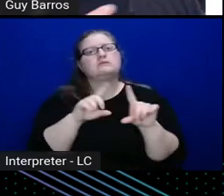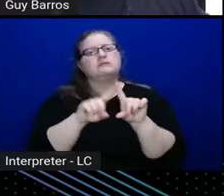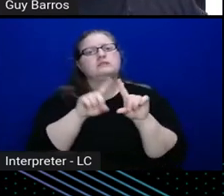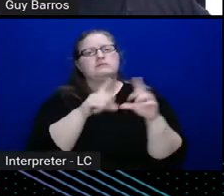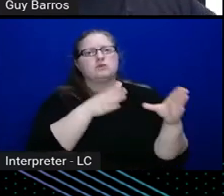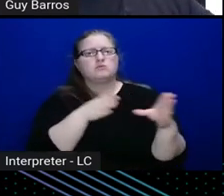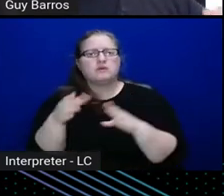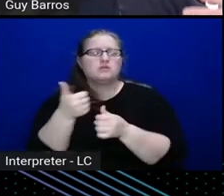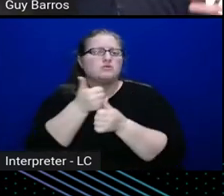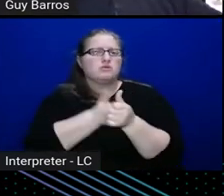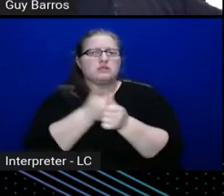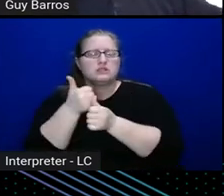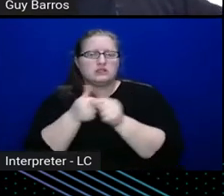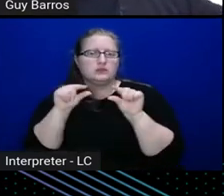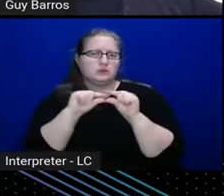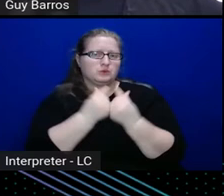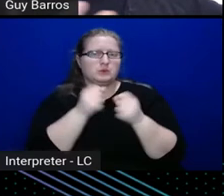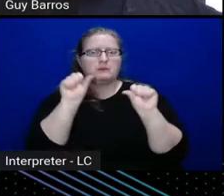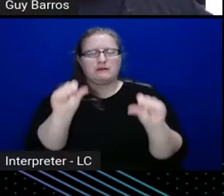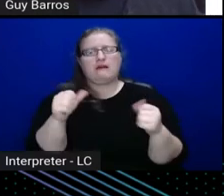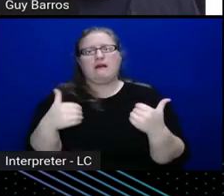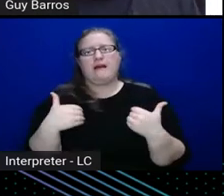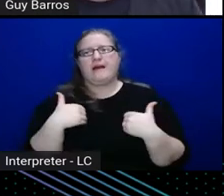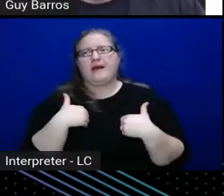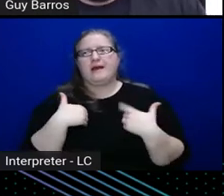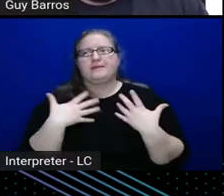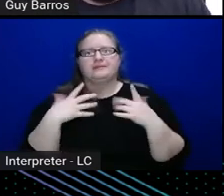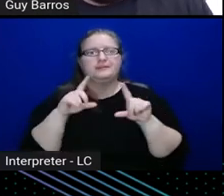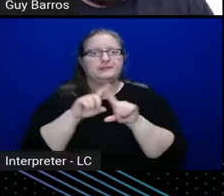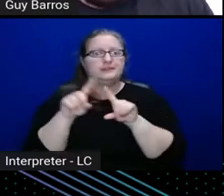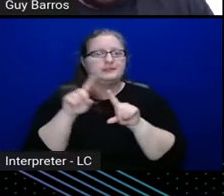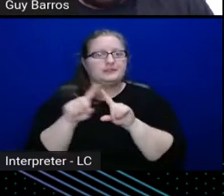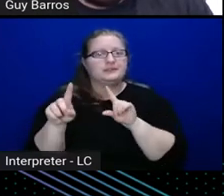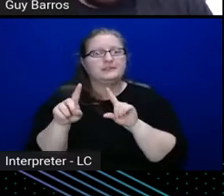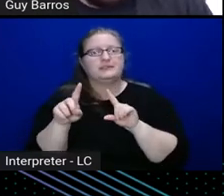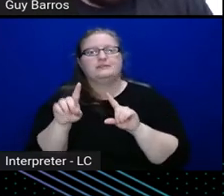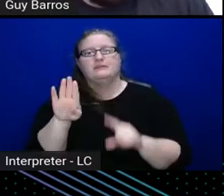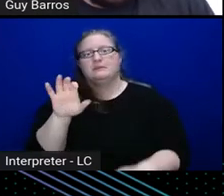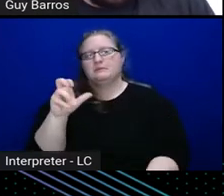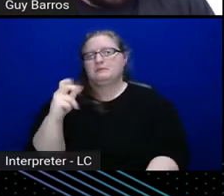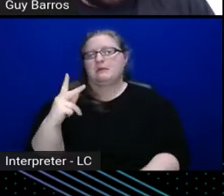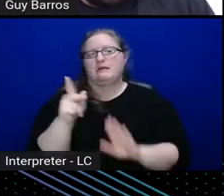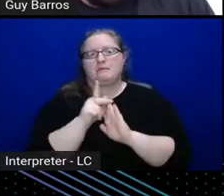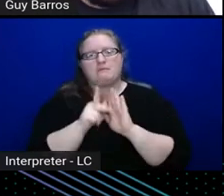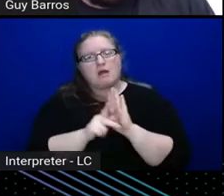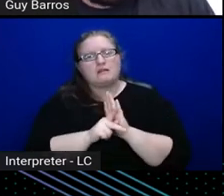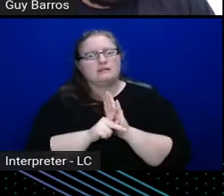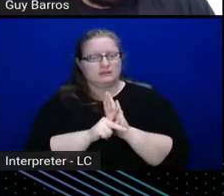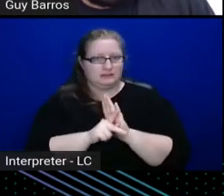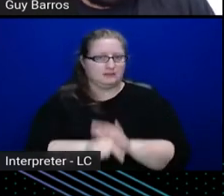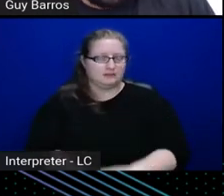different group can have a different RPEC policy, and so forth, right,